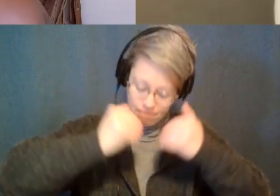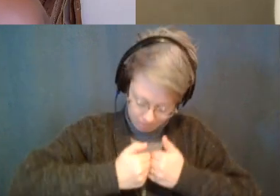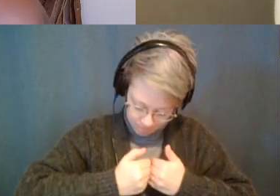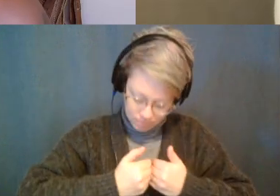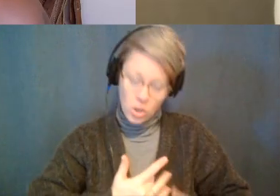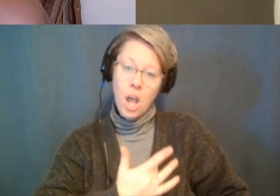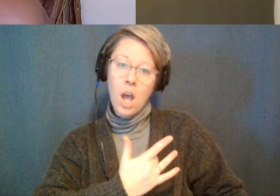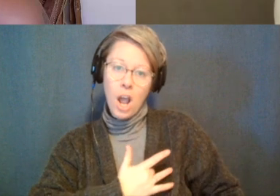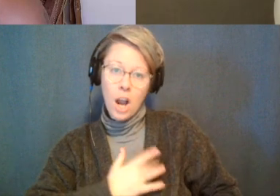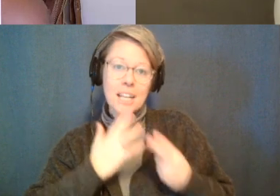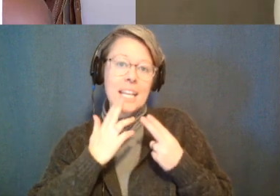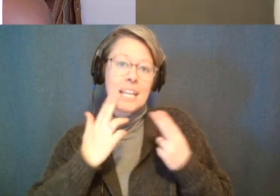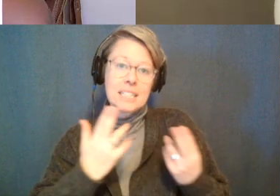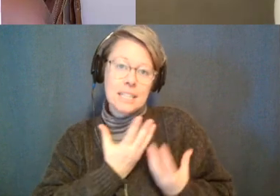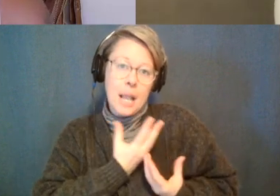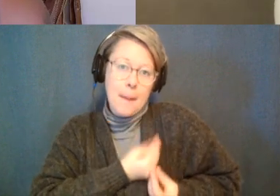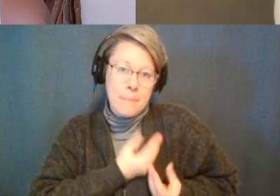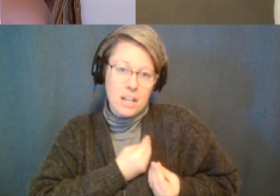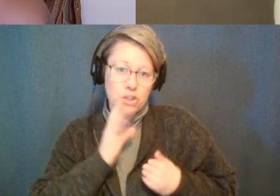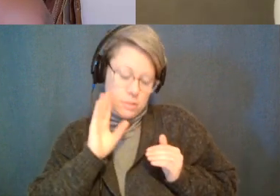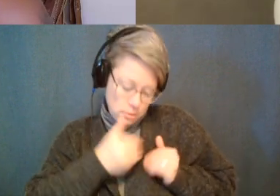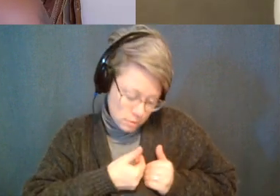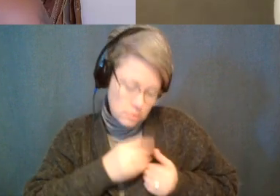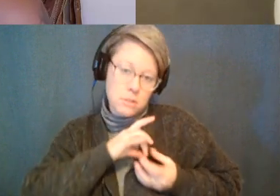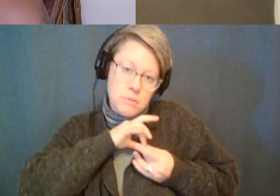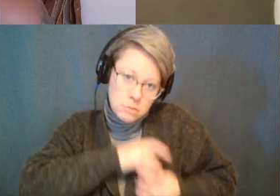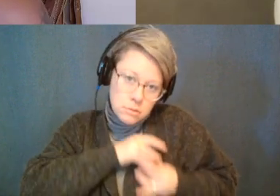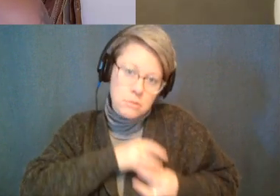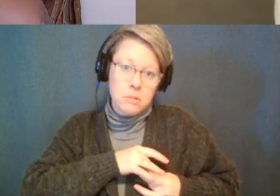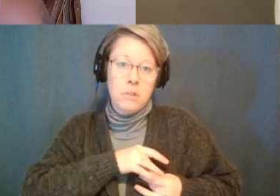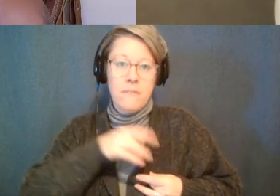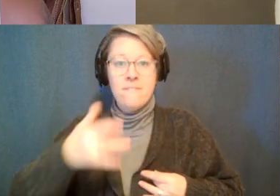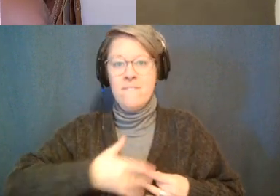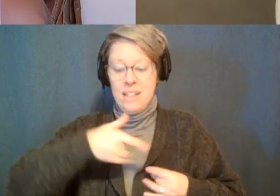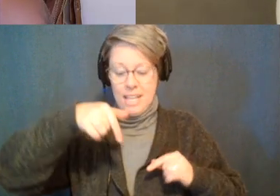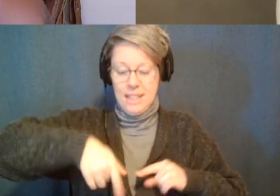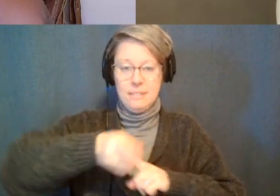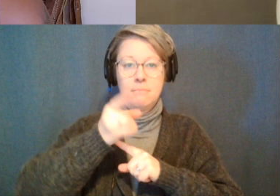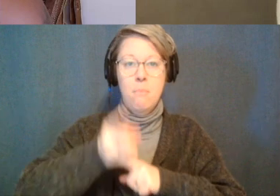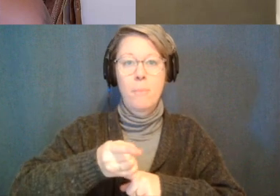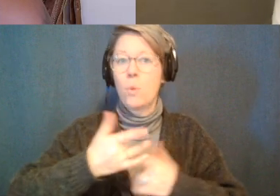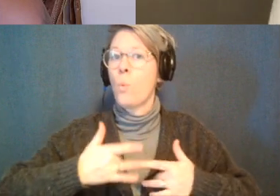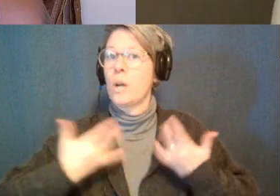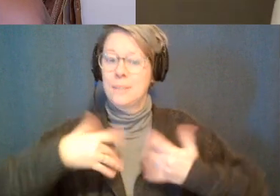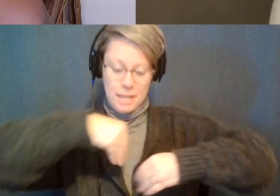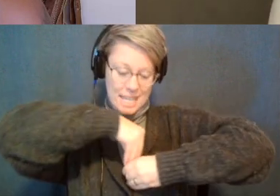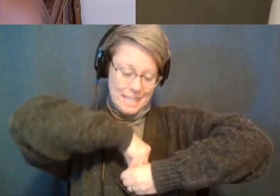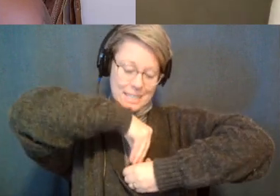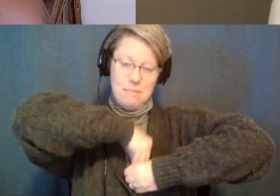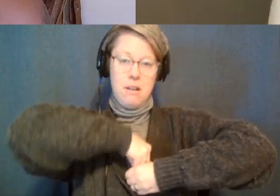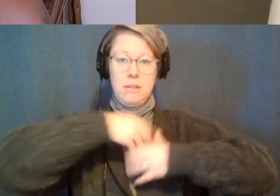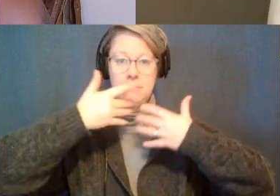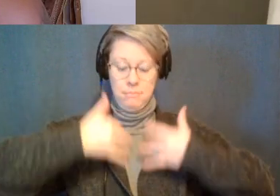innocent heart it's about how you're feeling in this moment it's about what's actually at play for you what's here